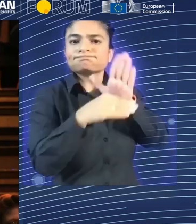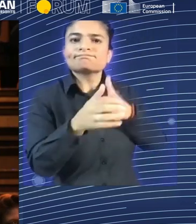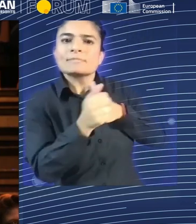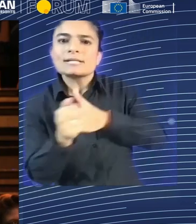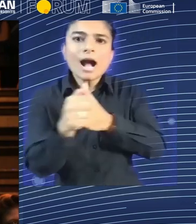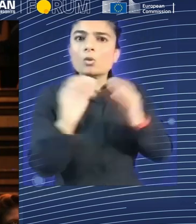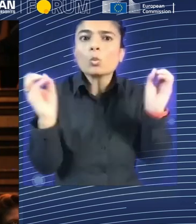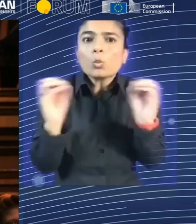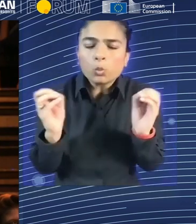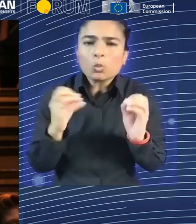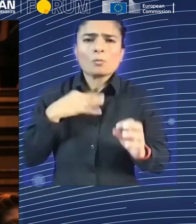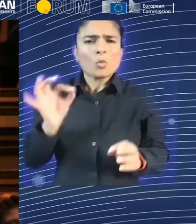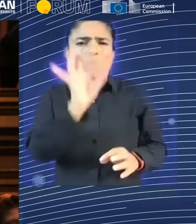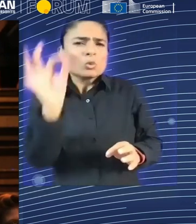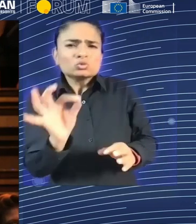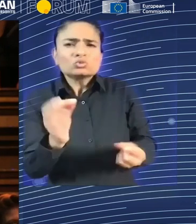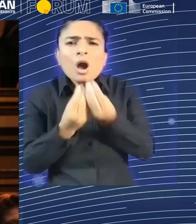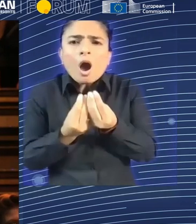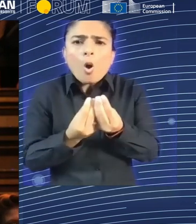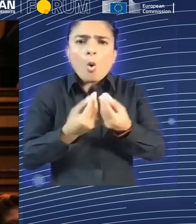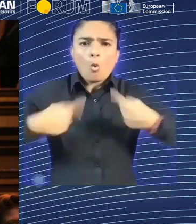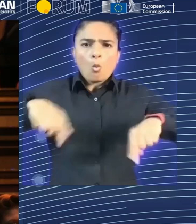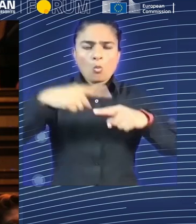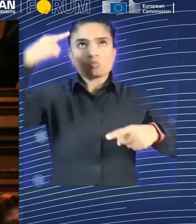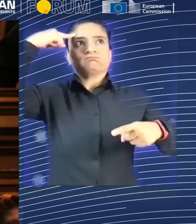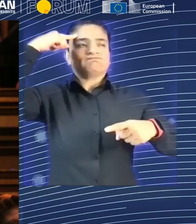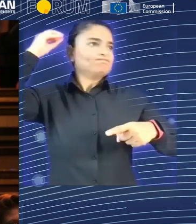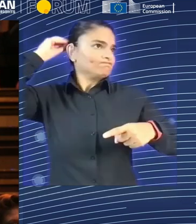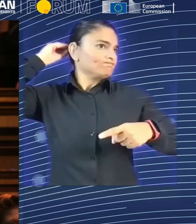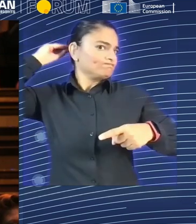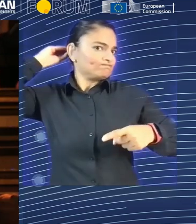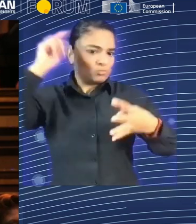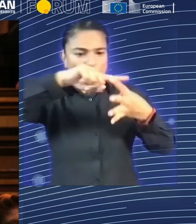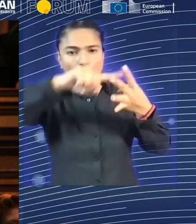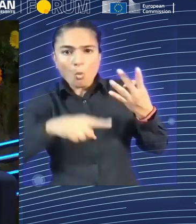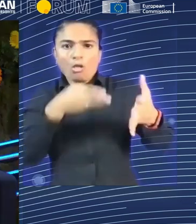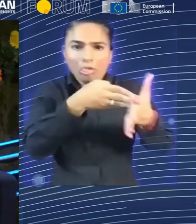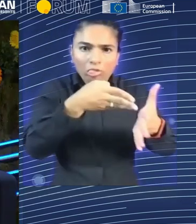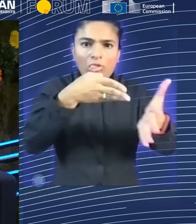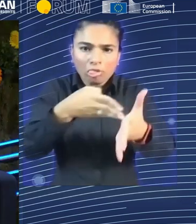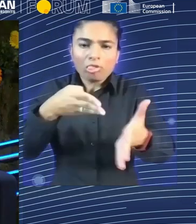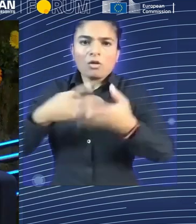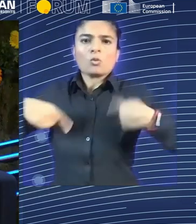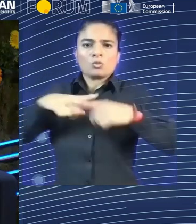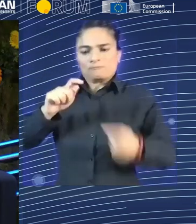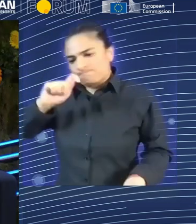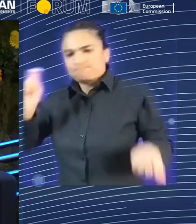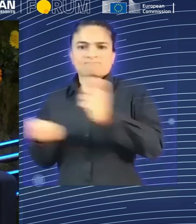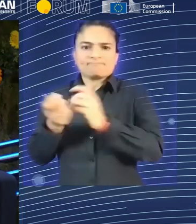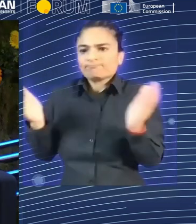of lifelong learning across the workers, but also adults in general? Thank you. Thank you very much for your question, Andrey.